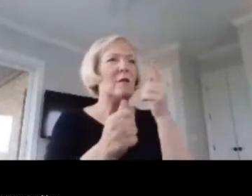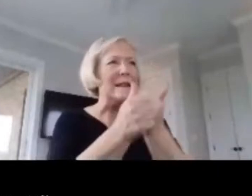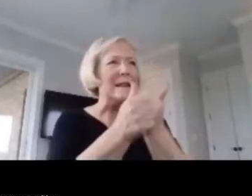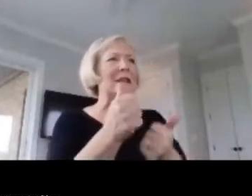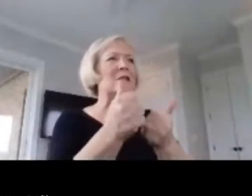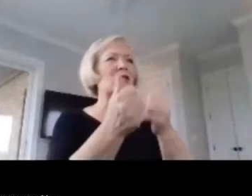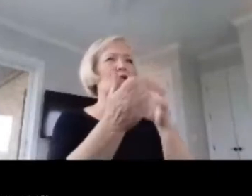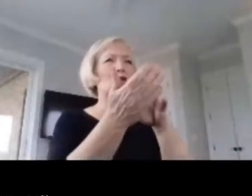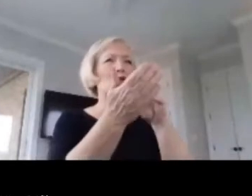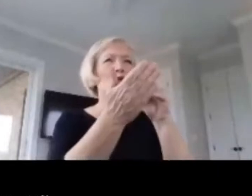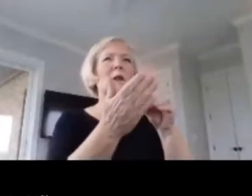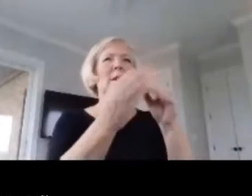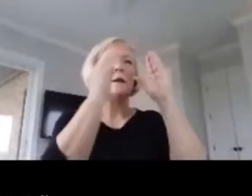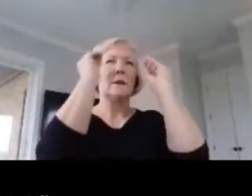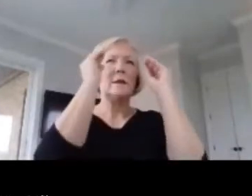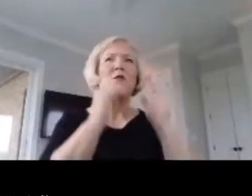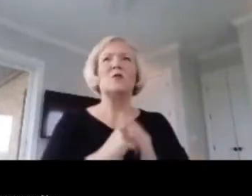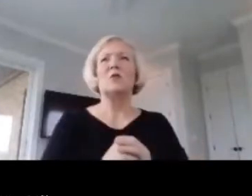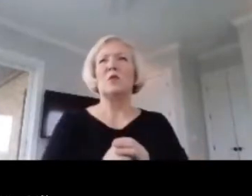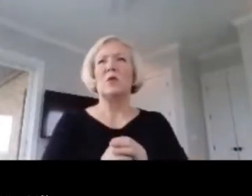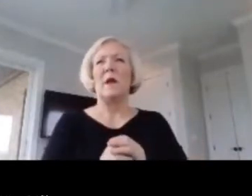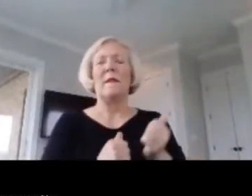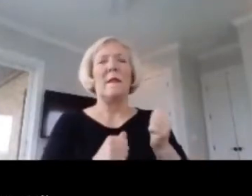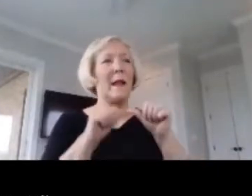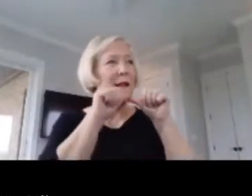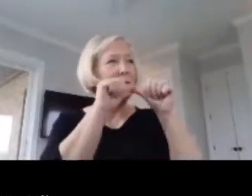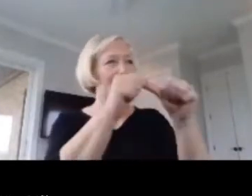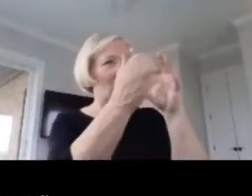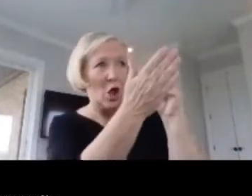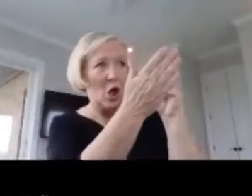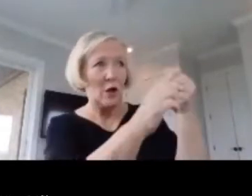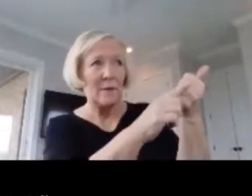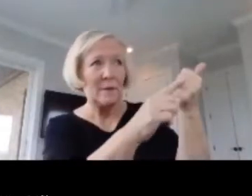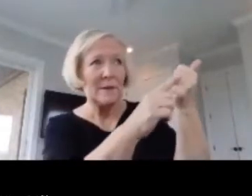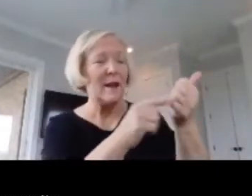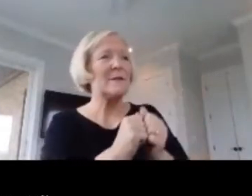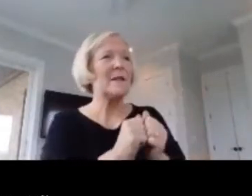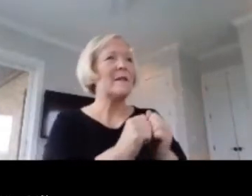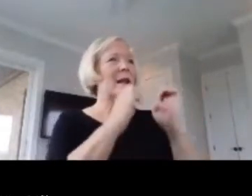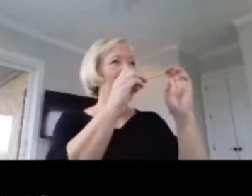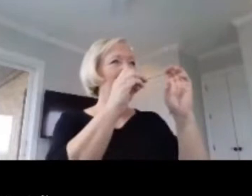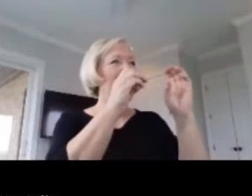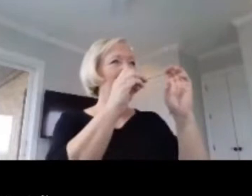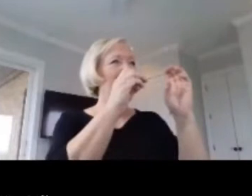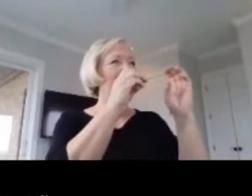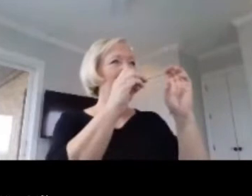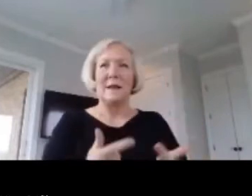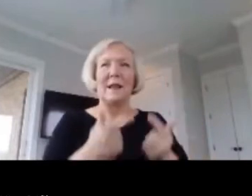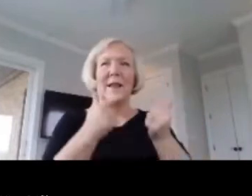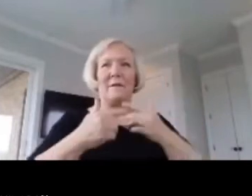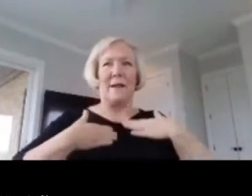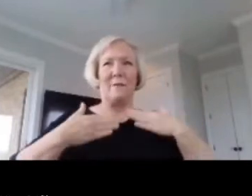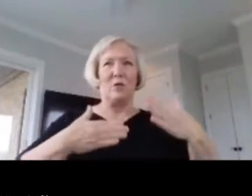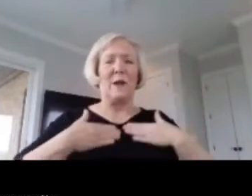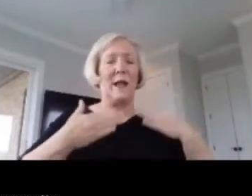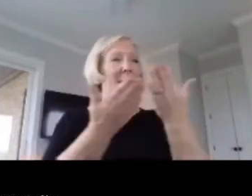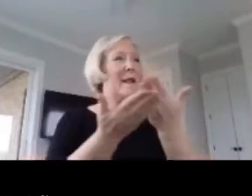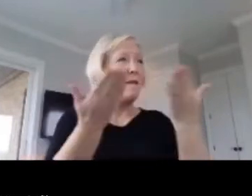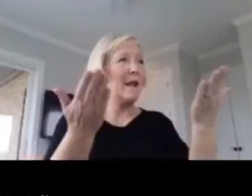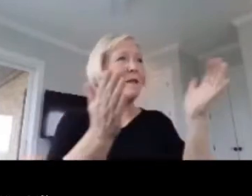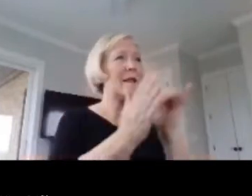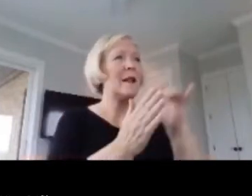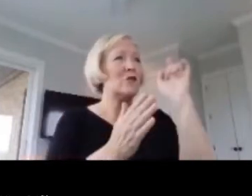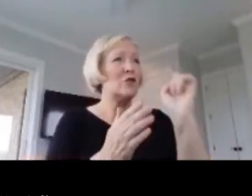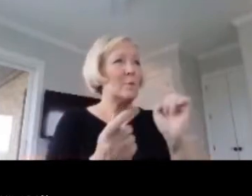They understand they can still learn and that education is a living, breathing thing that should be